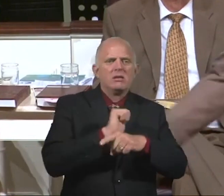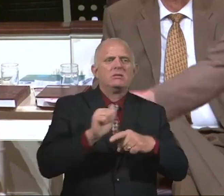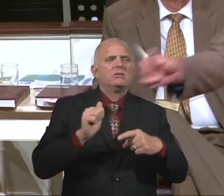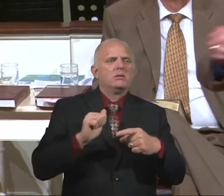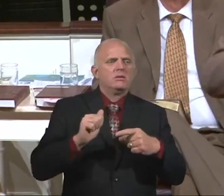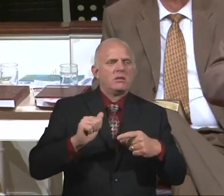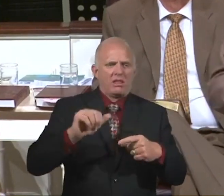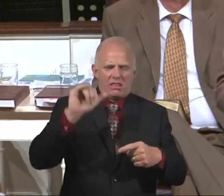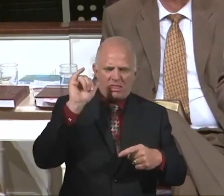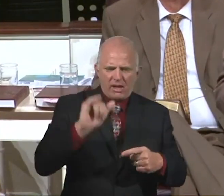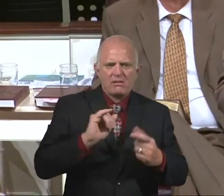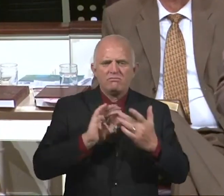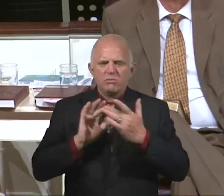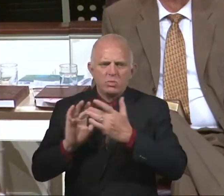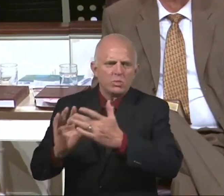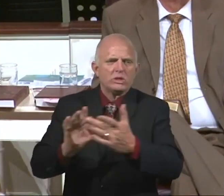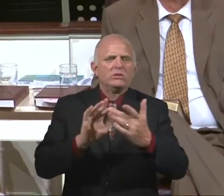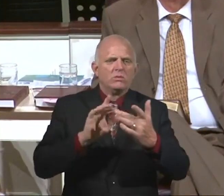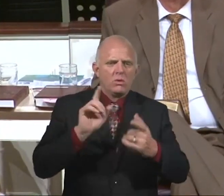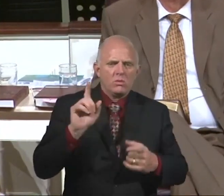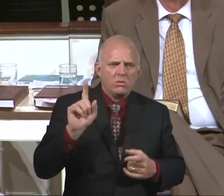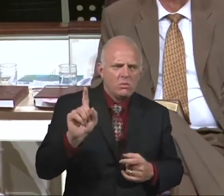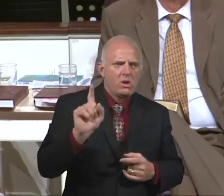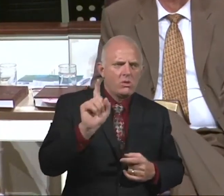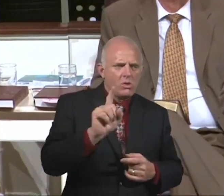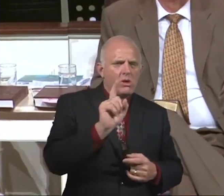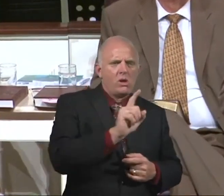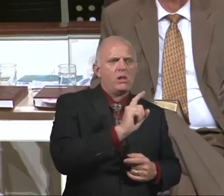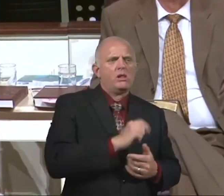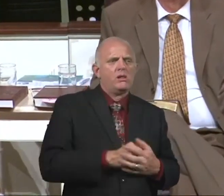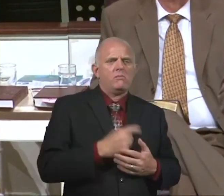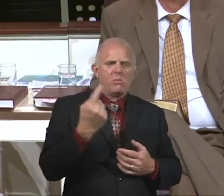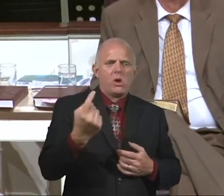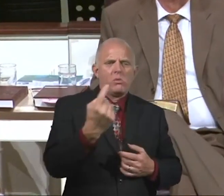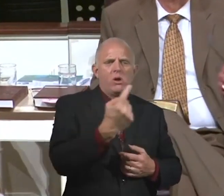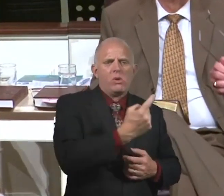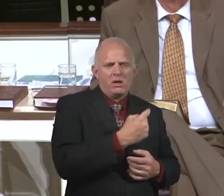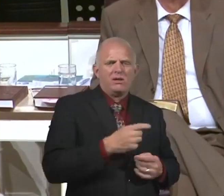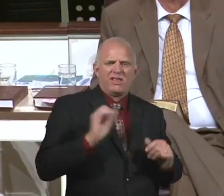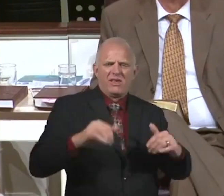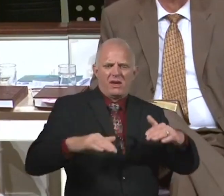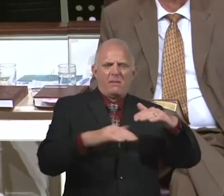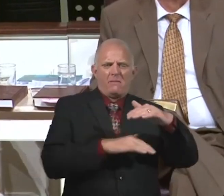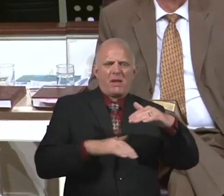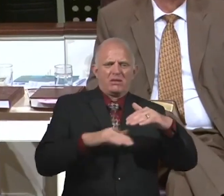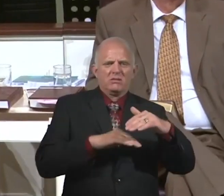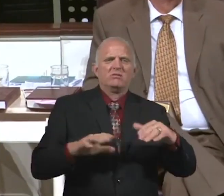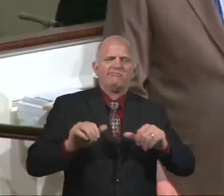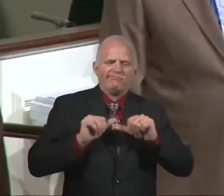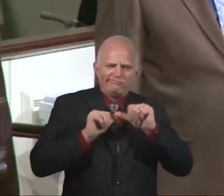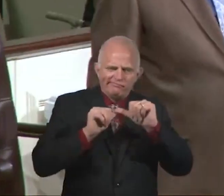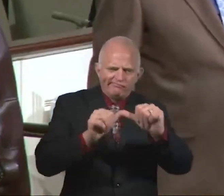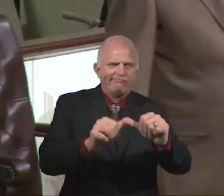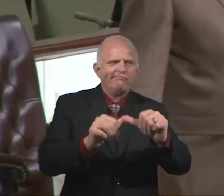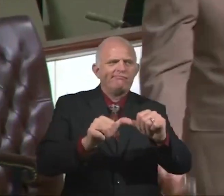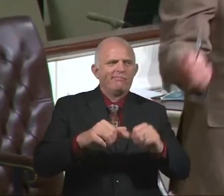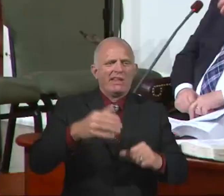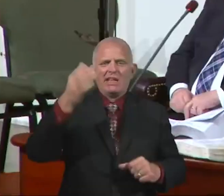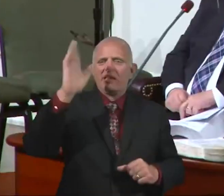God is honored with that. Here is my father glorified. He's not glorified in skinny jeans and